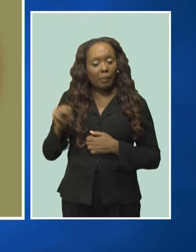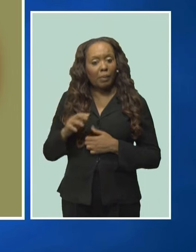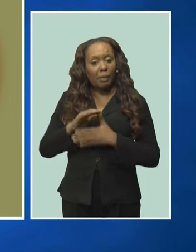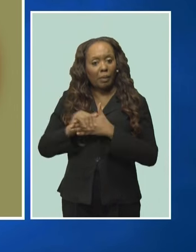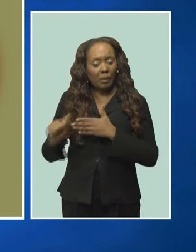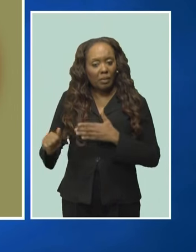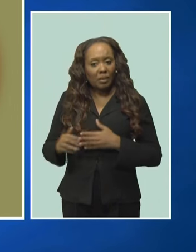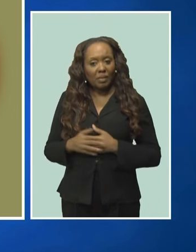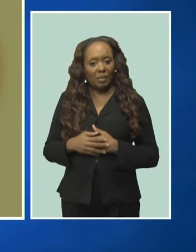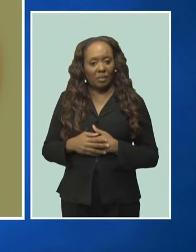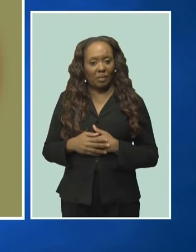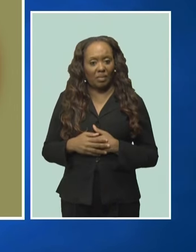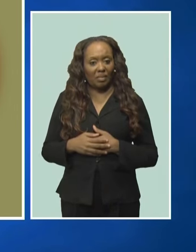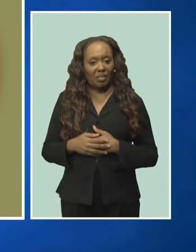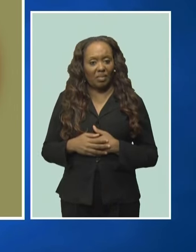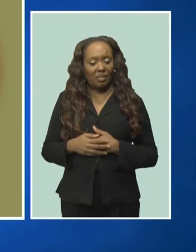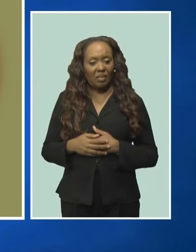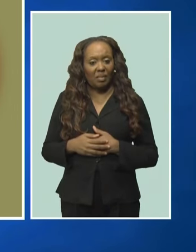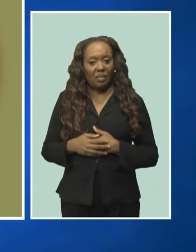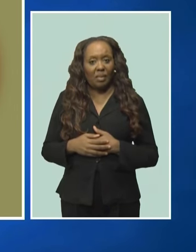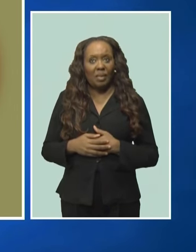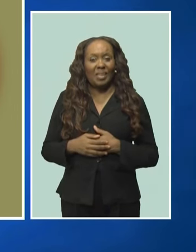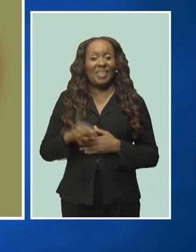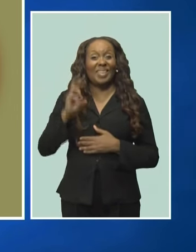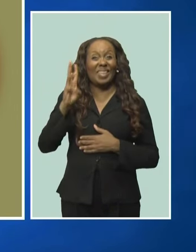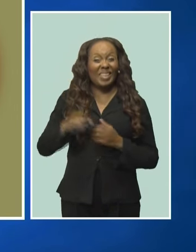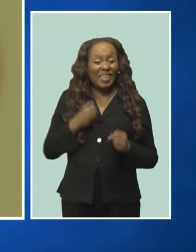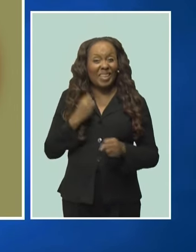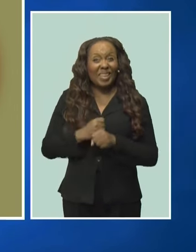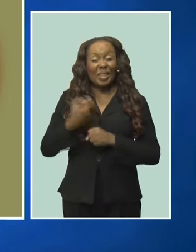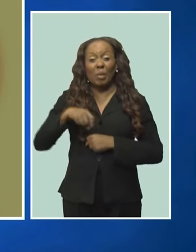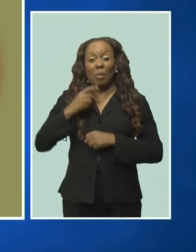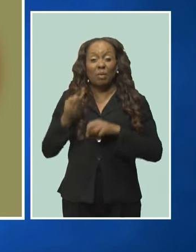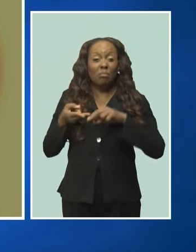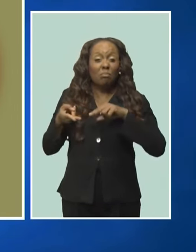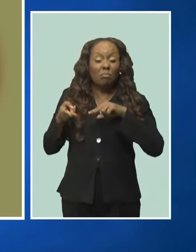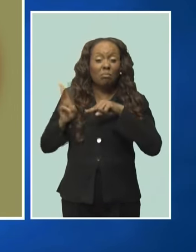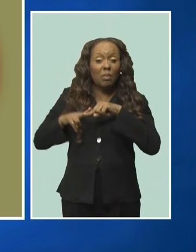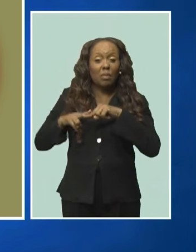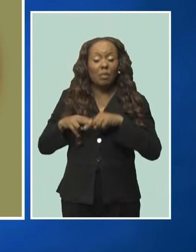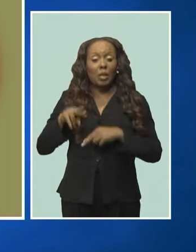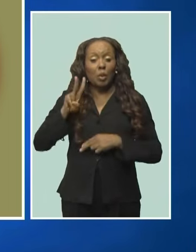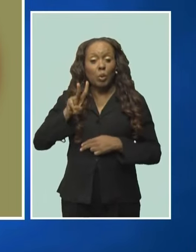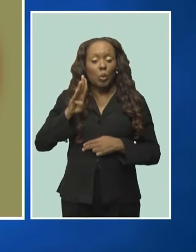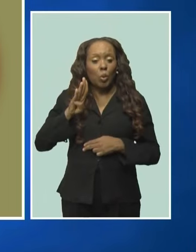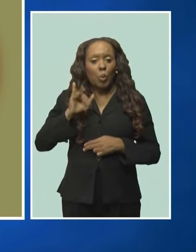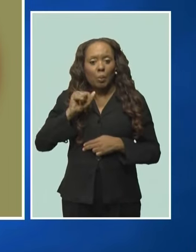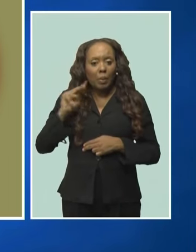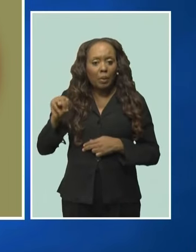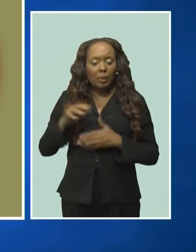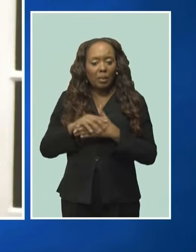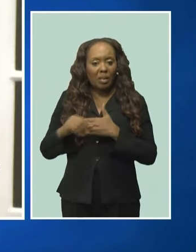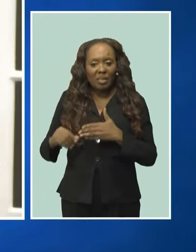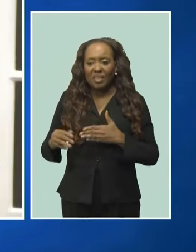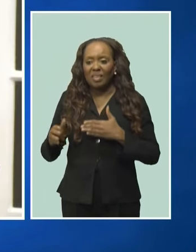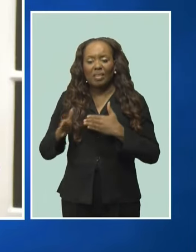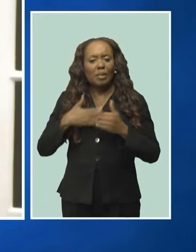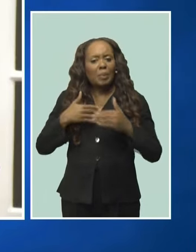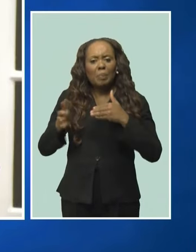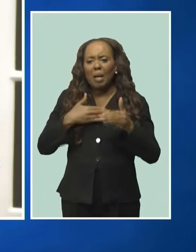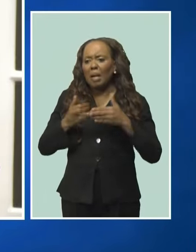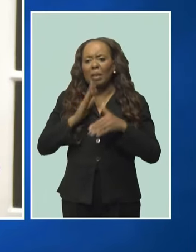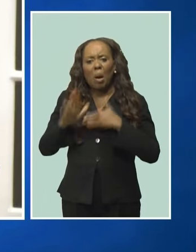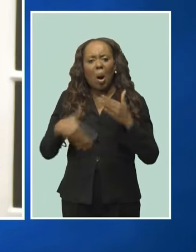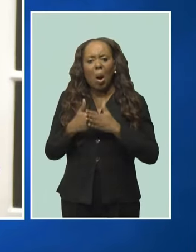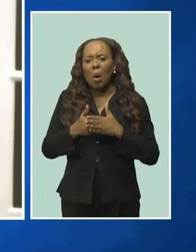we have only increased the debt of this country by $2 billion in spite of going through all of the challenges that